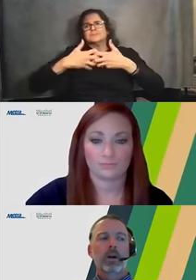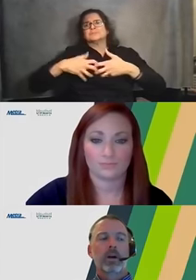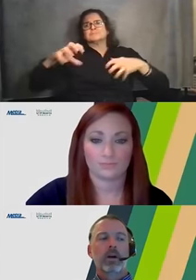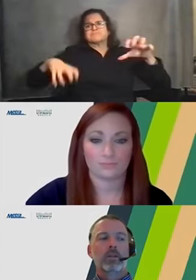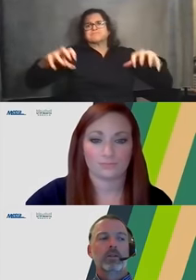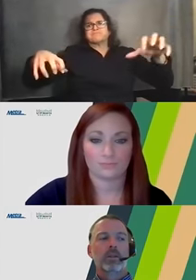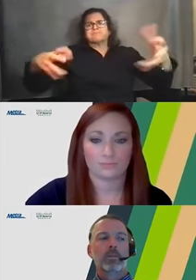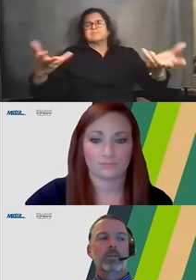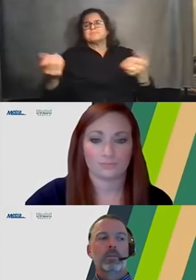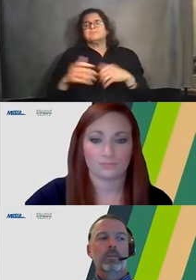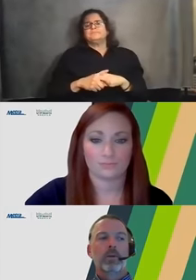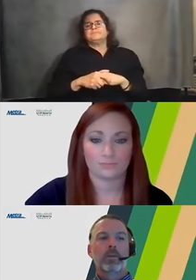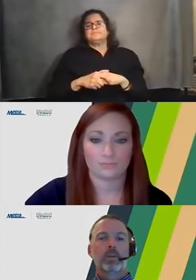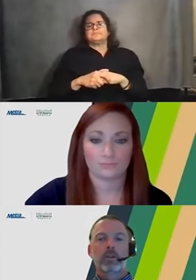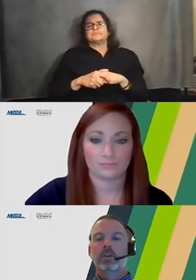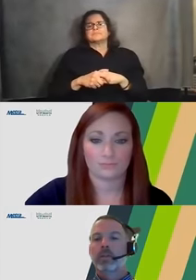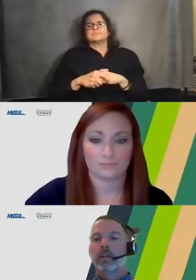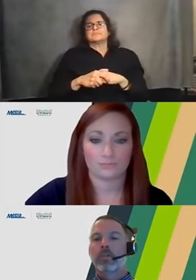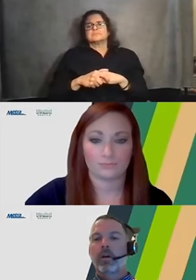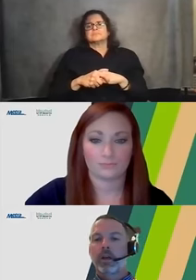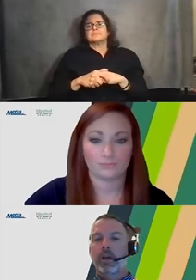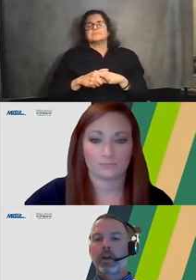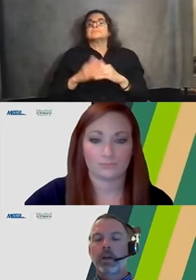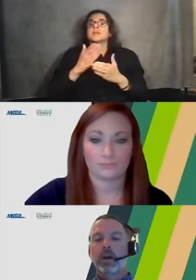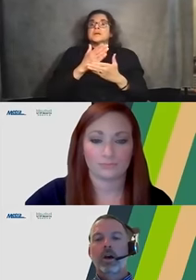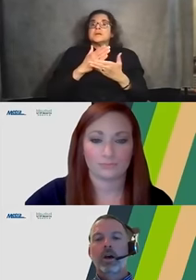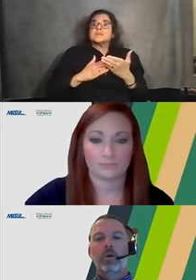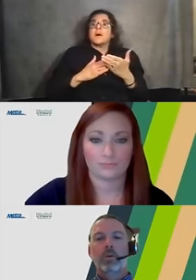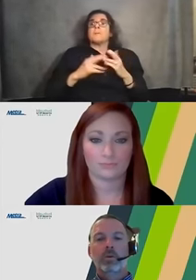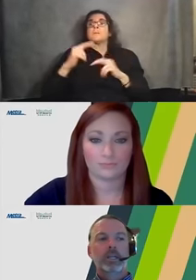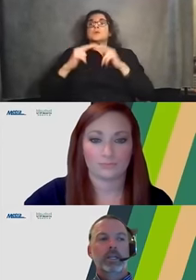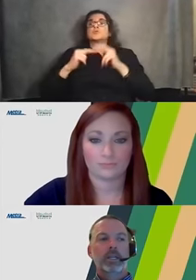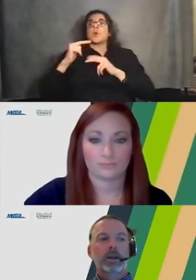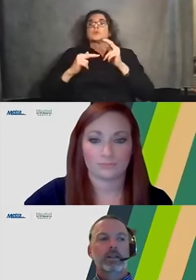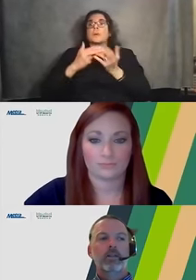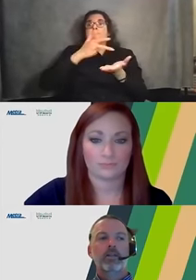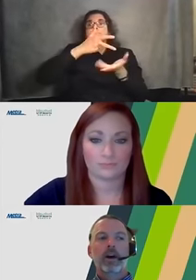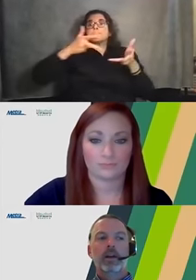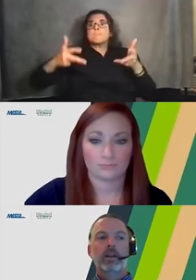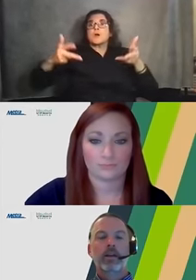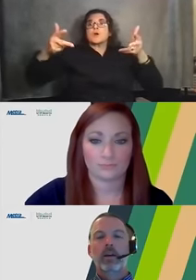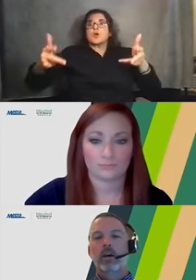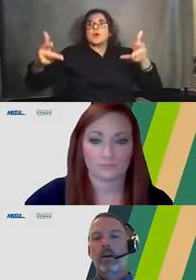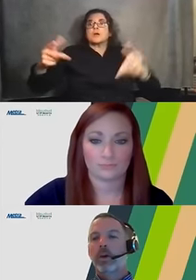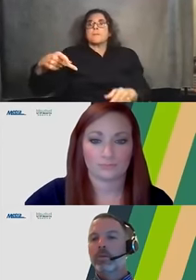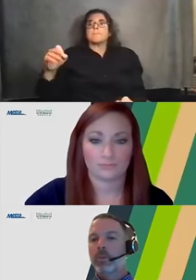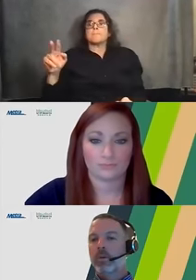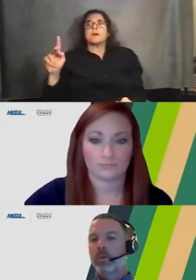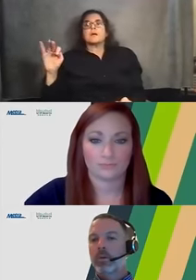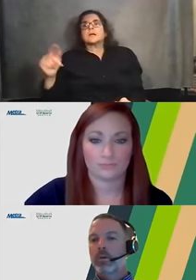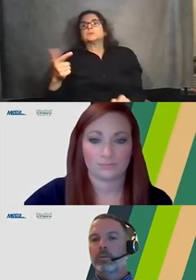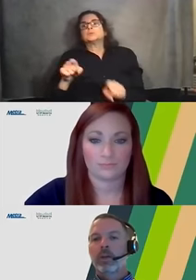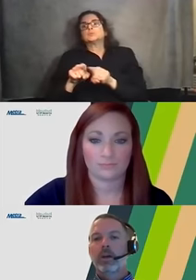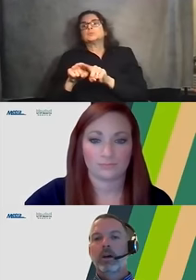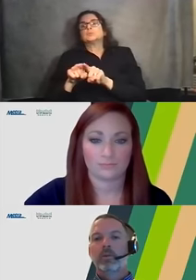you know, some, some construction related parking would be identified away from the